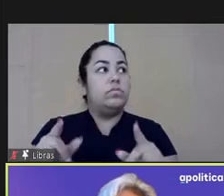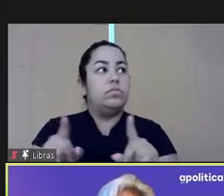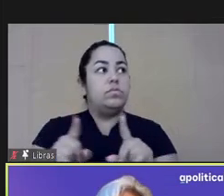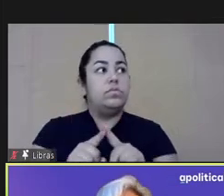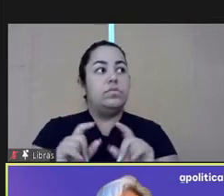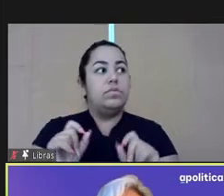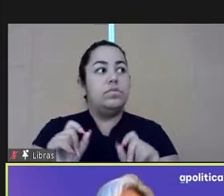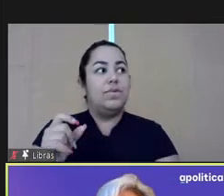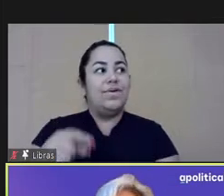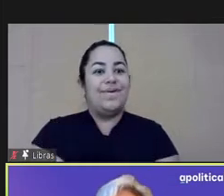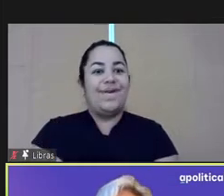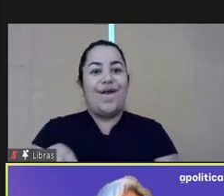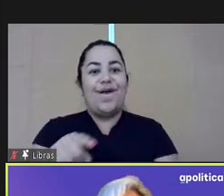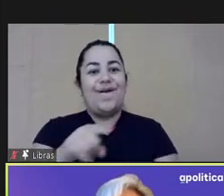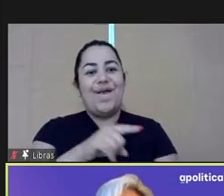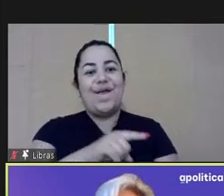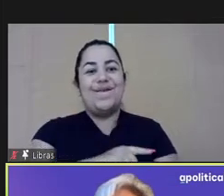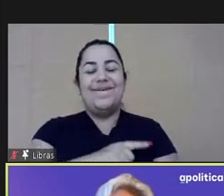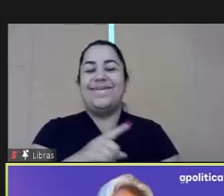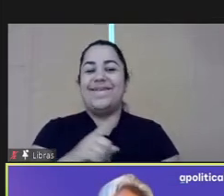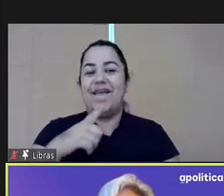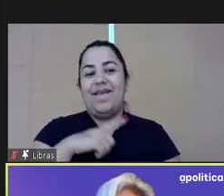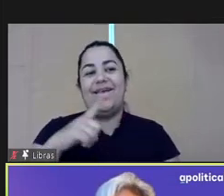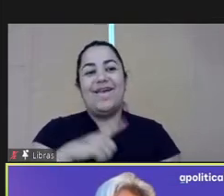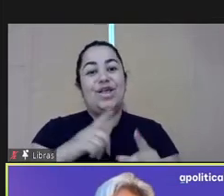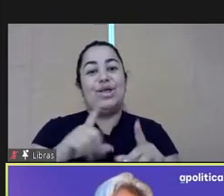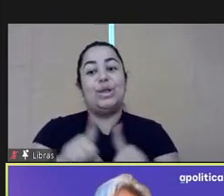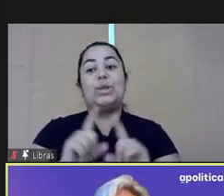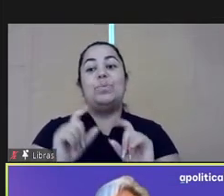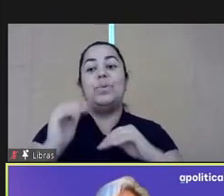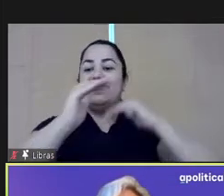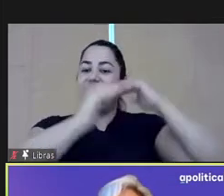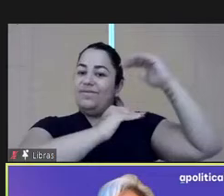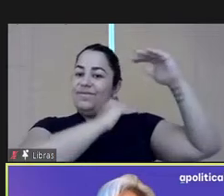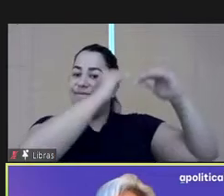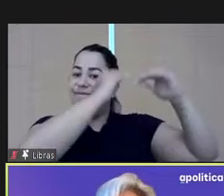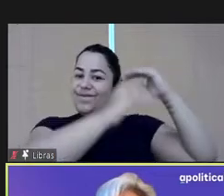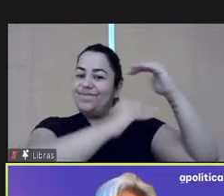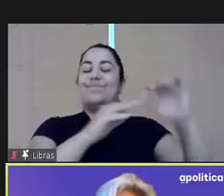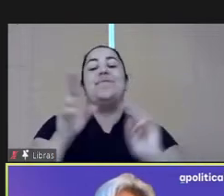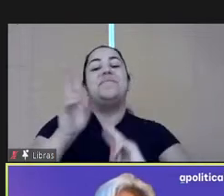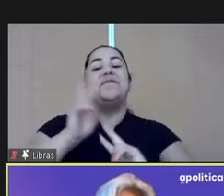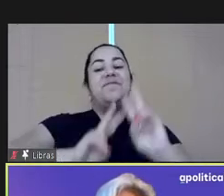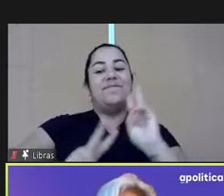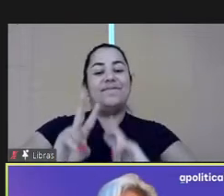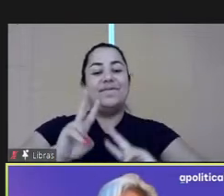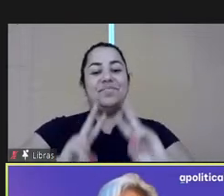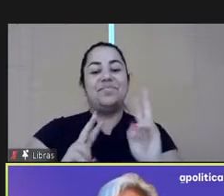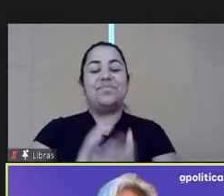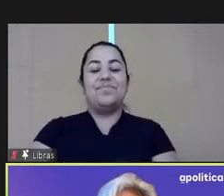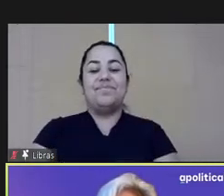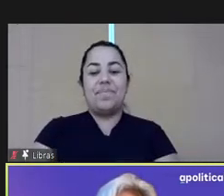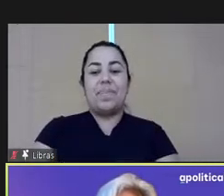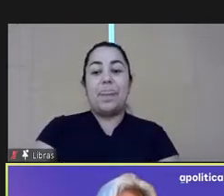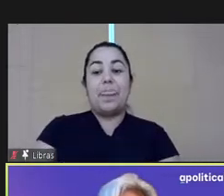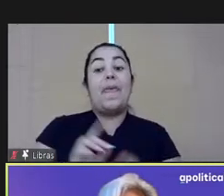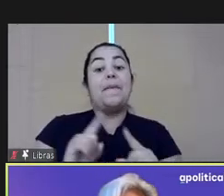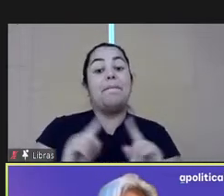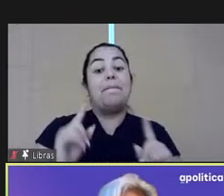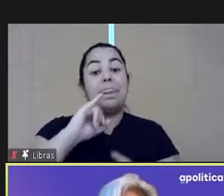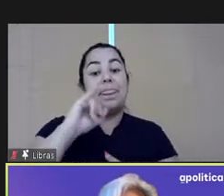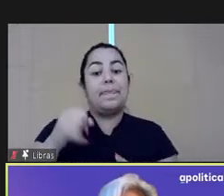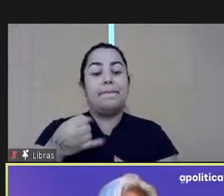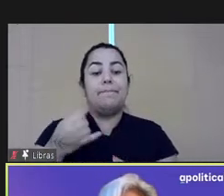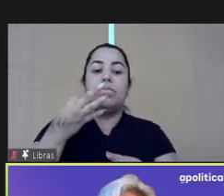development of induction programs, apprenticeships, orientations, increased training opportunities and the like to address this.